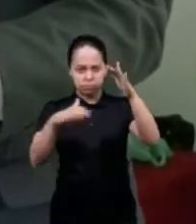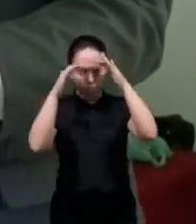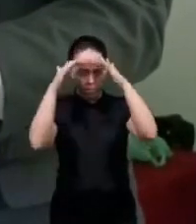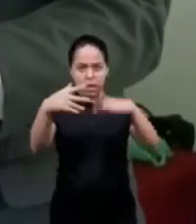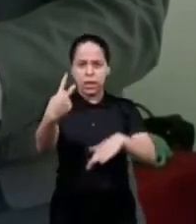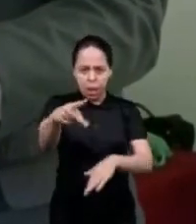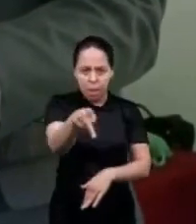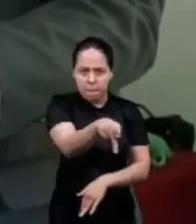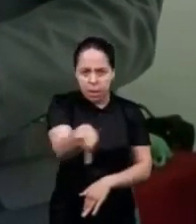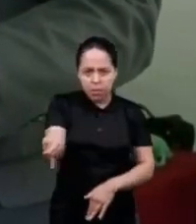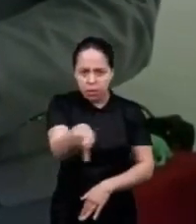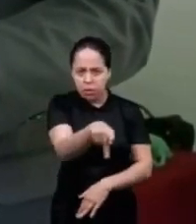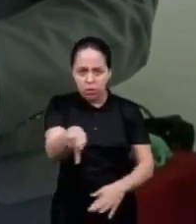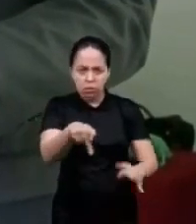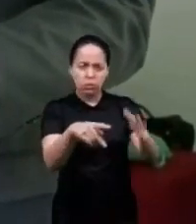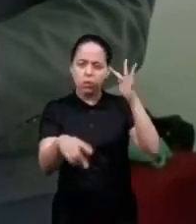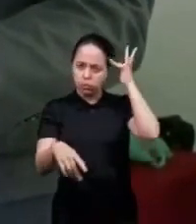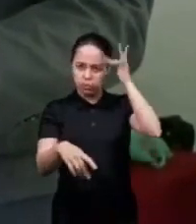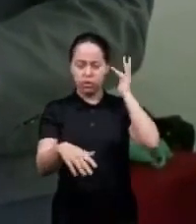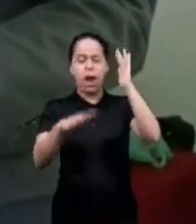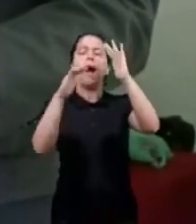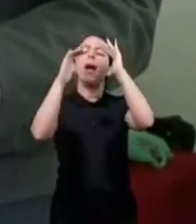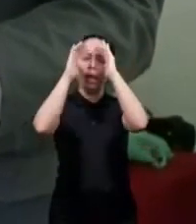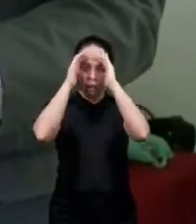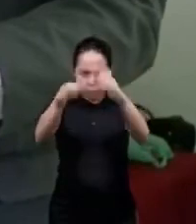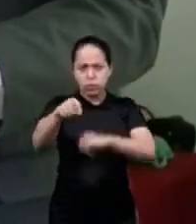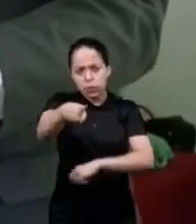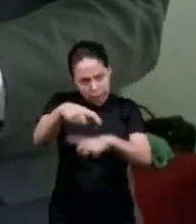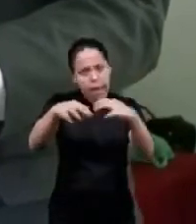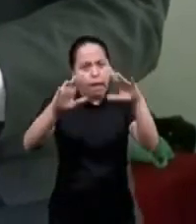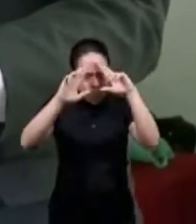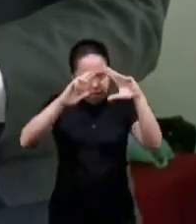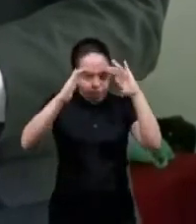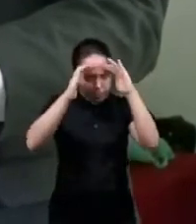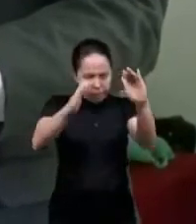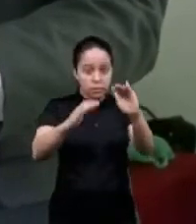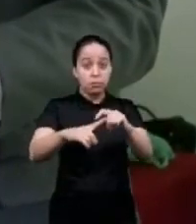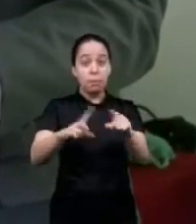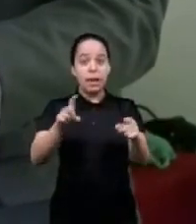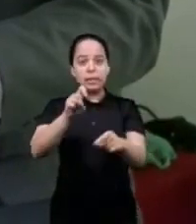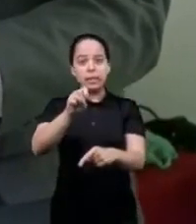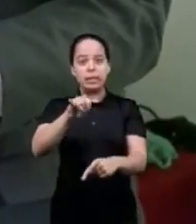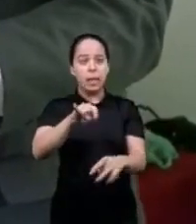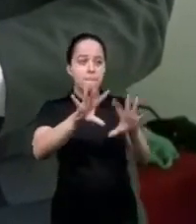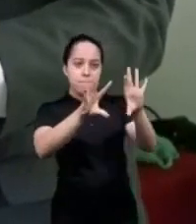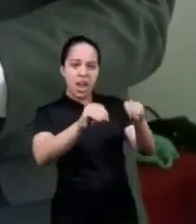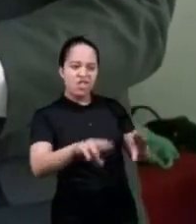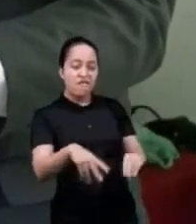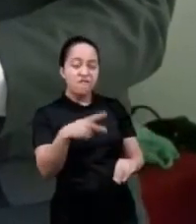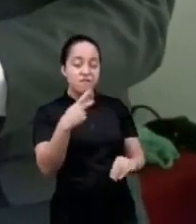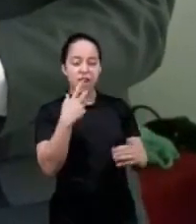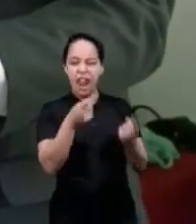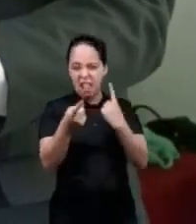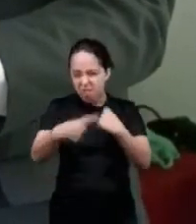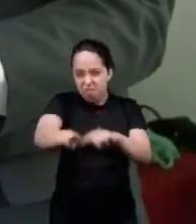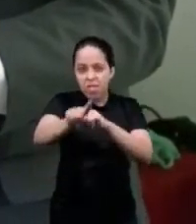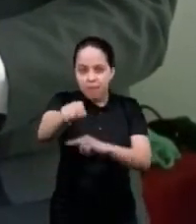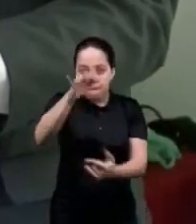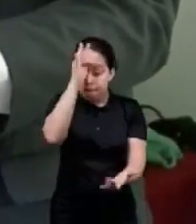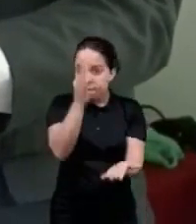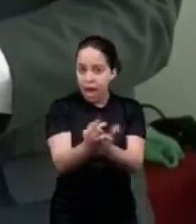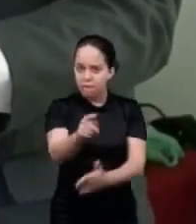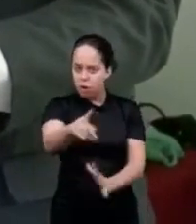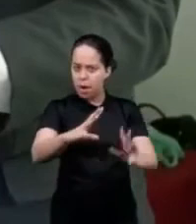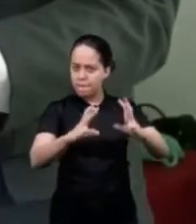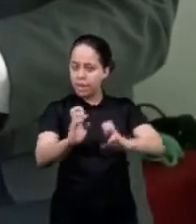your professor of philosophy respect them but when they enter into your faith then it's different you have to argue with